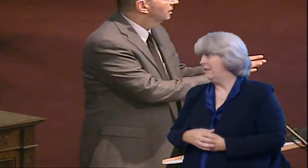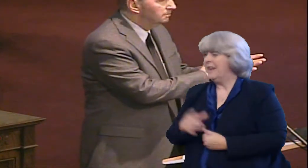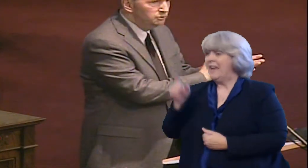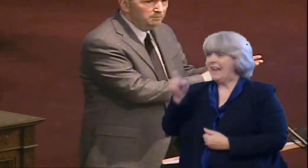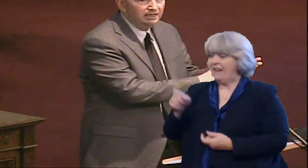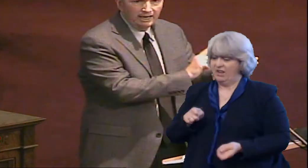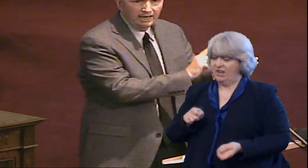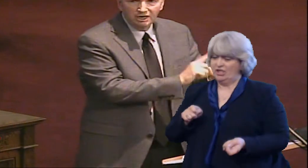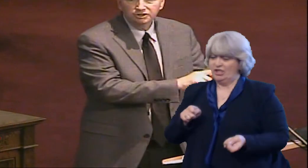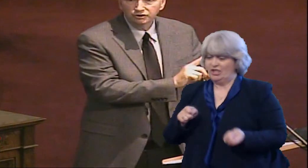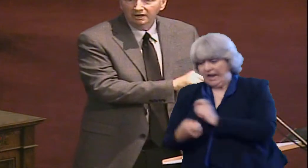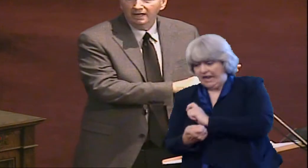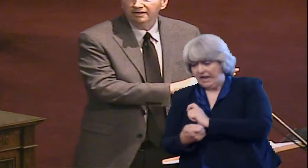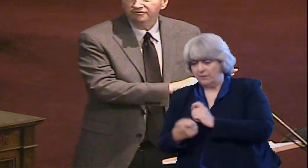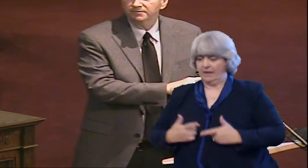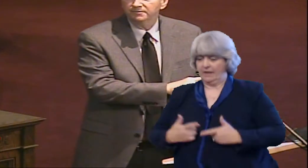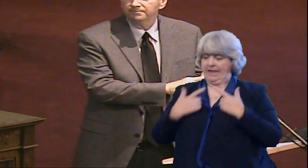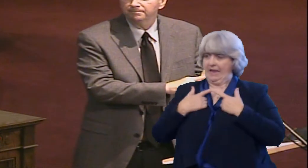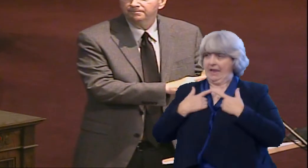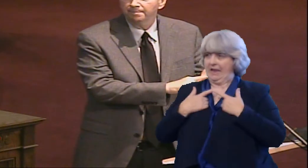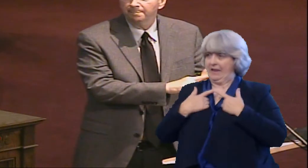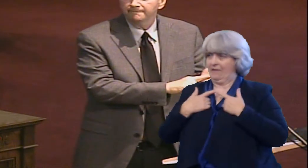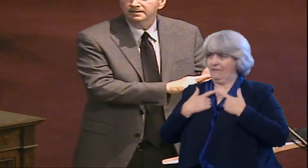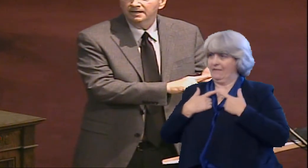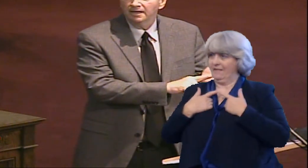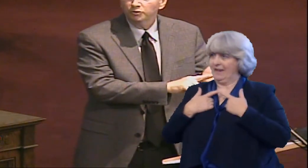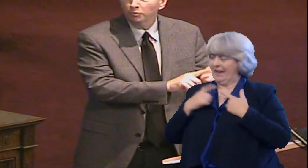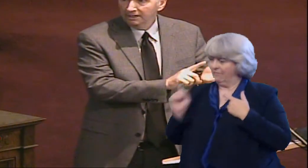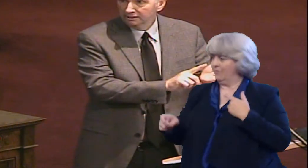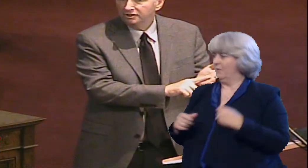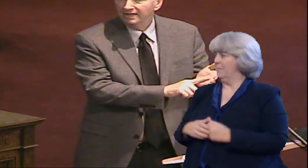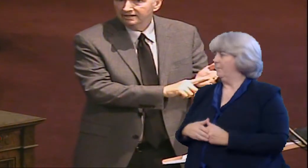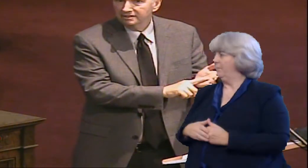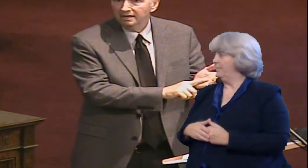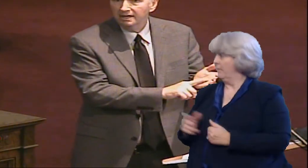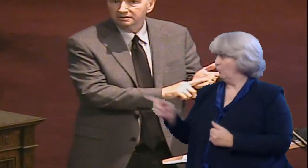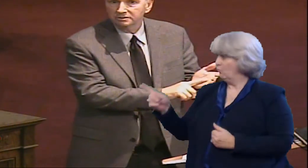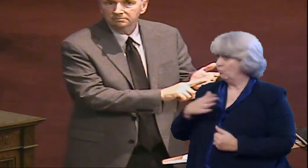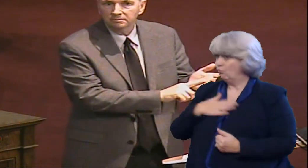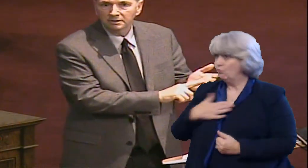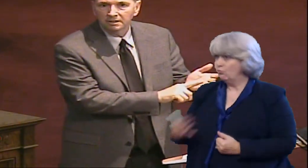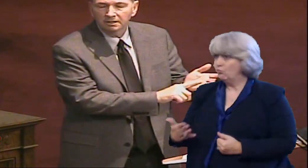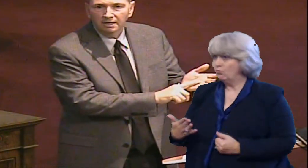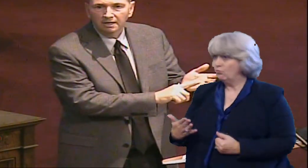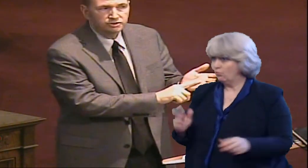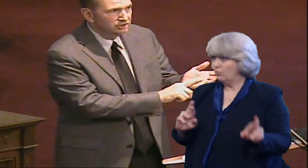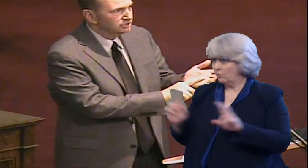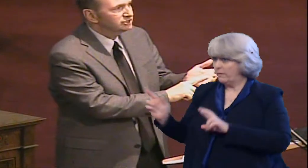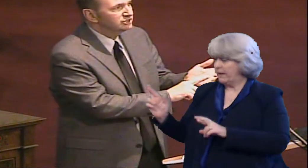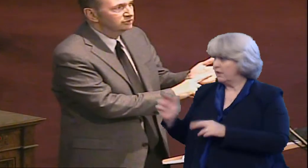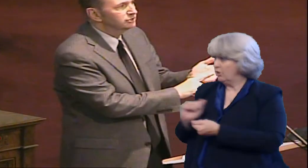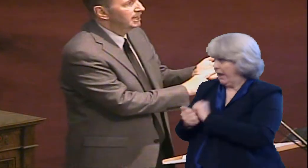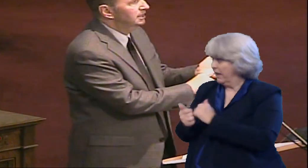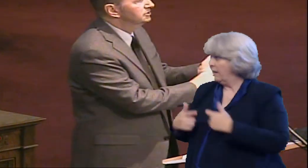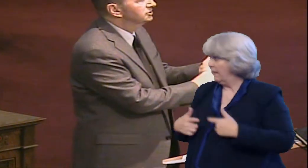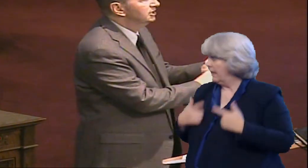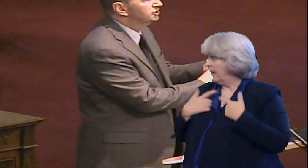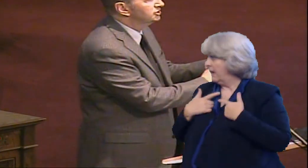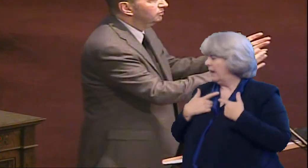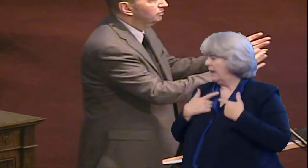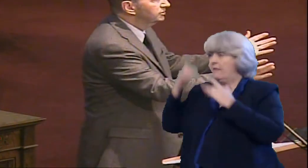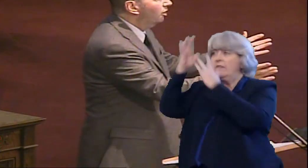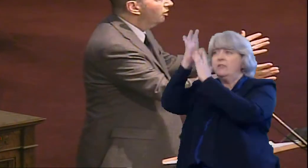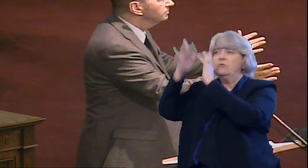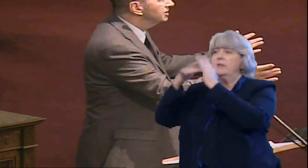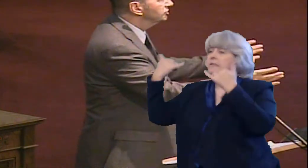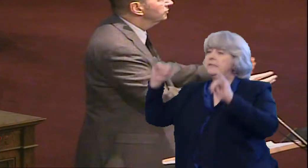Come to me and change your life. If you're willing to do that tonight, Jesus still stands. He's